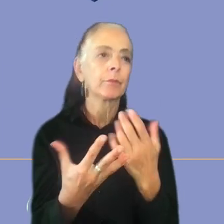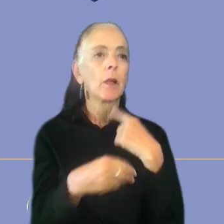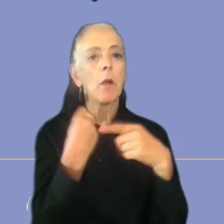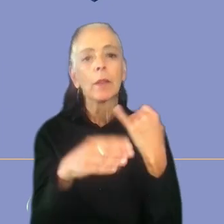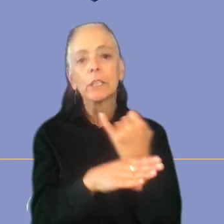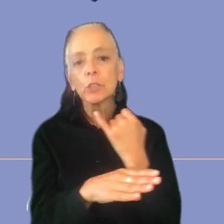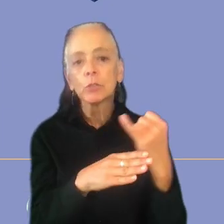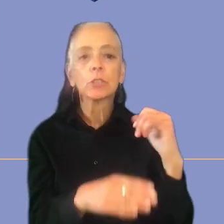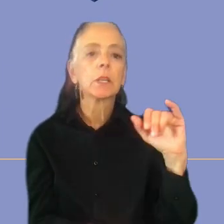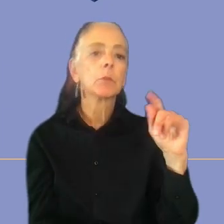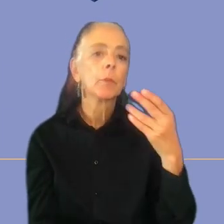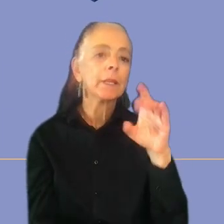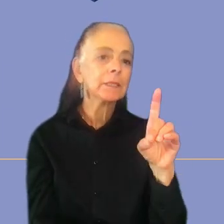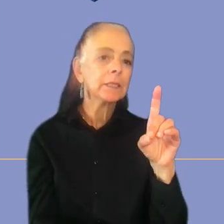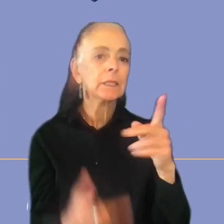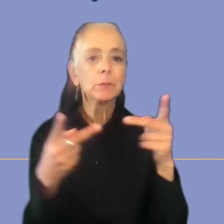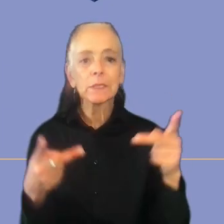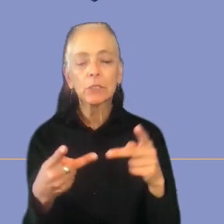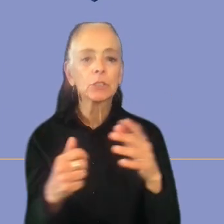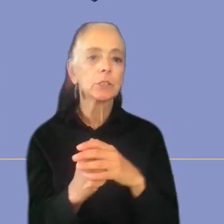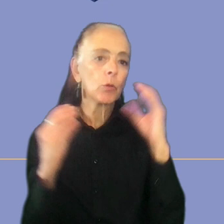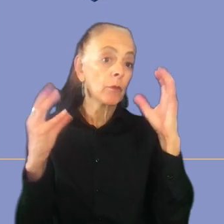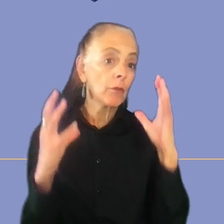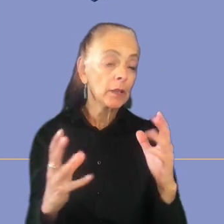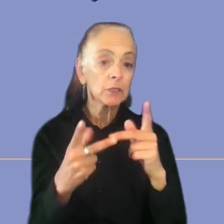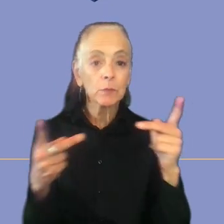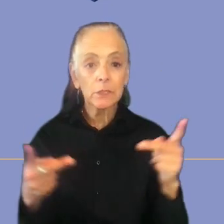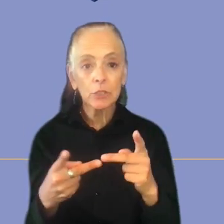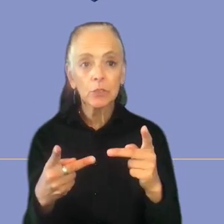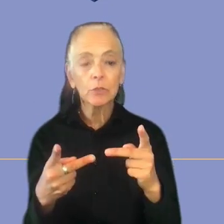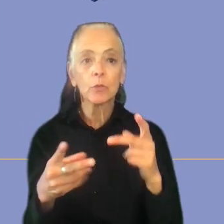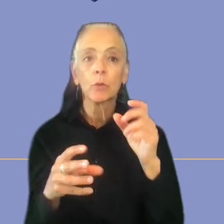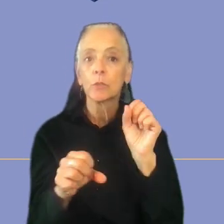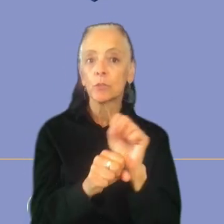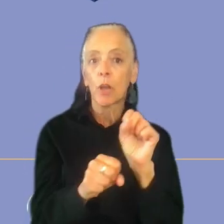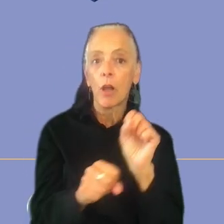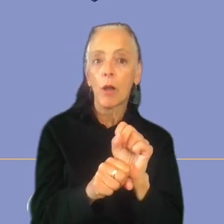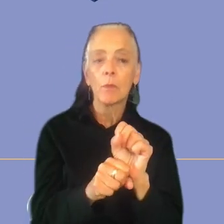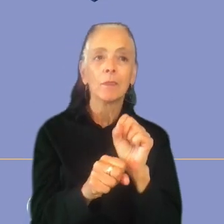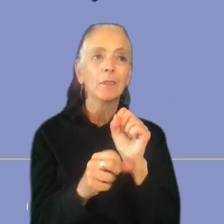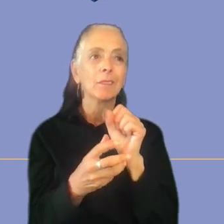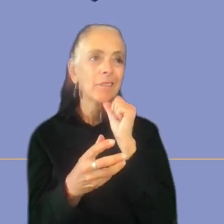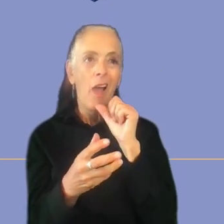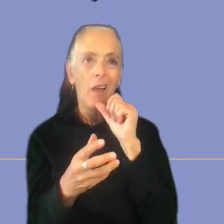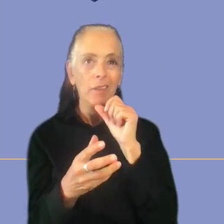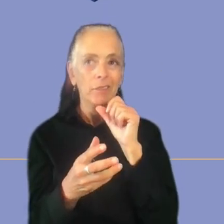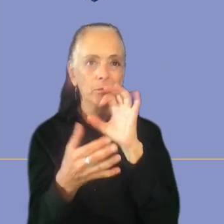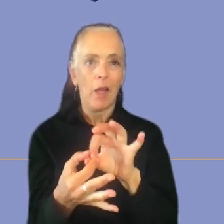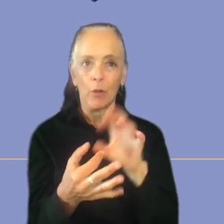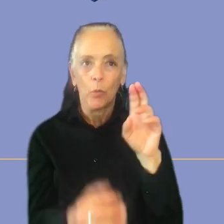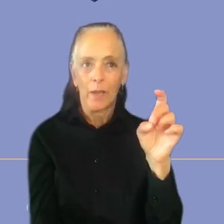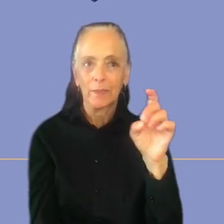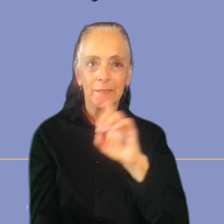or PhD position, a professor position or a job that was more about UX design or purely